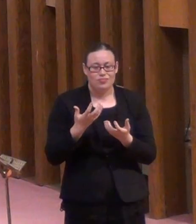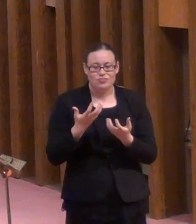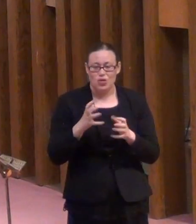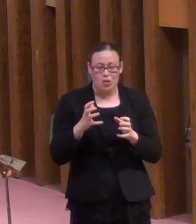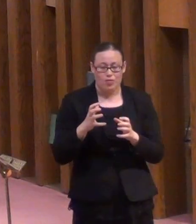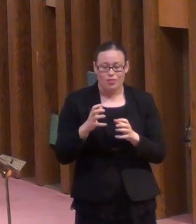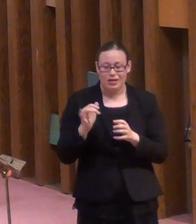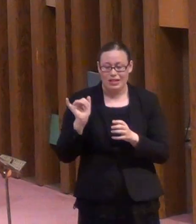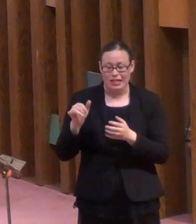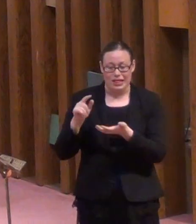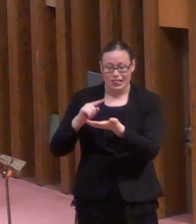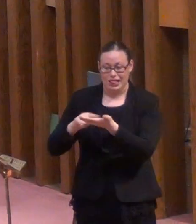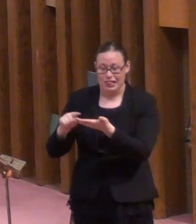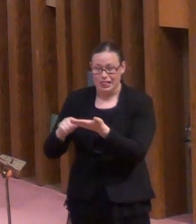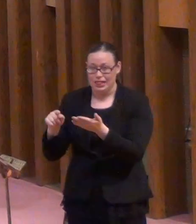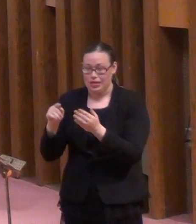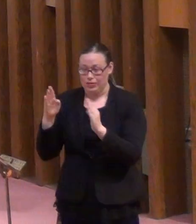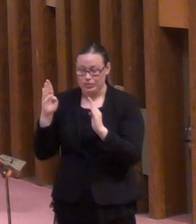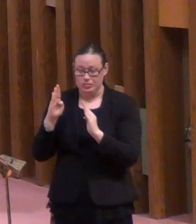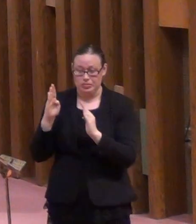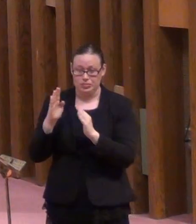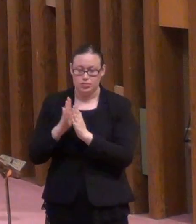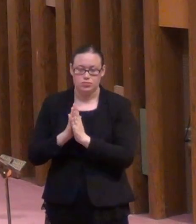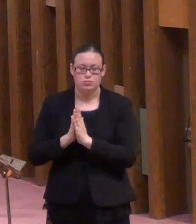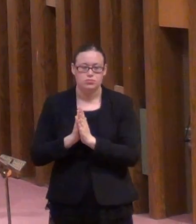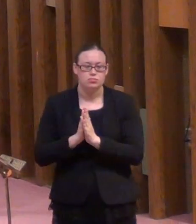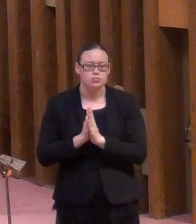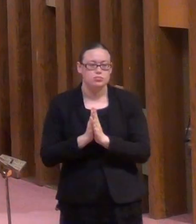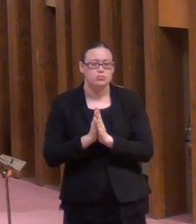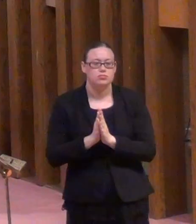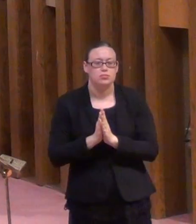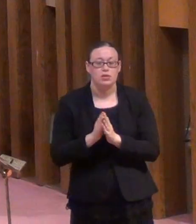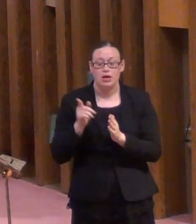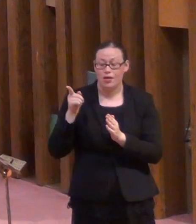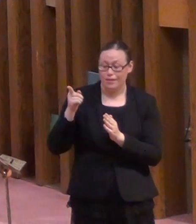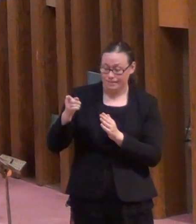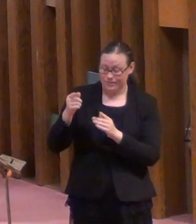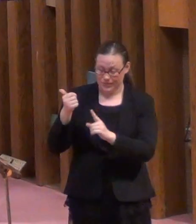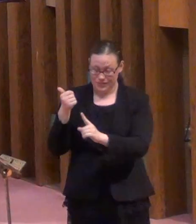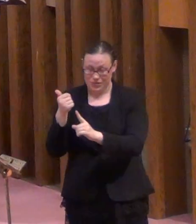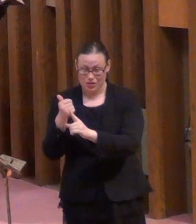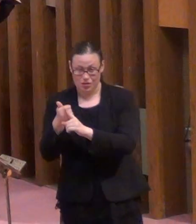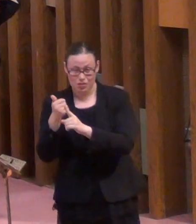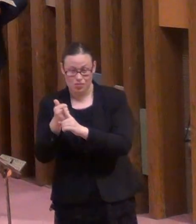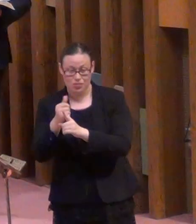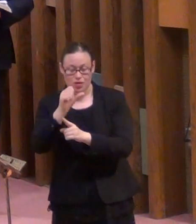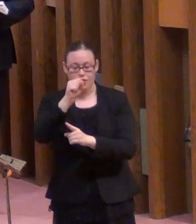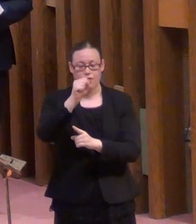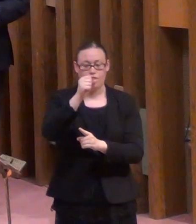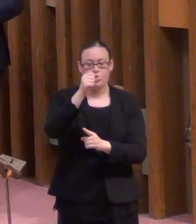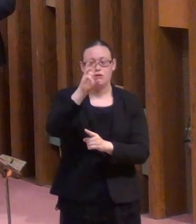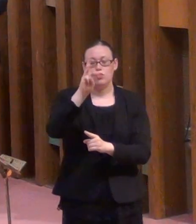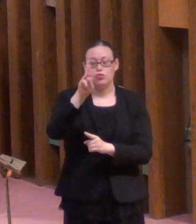Now, there are three reasons that this manager is shrewd. The first reason is he knows himself. And what does he say to himself?